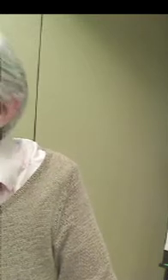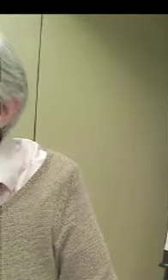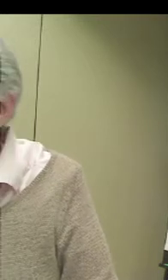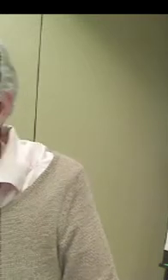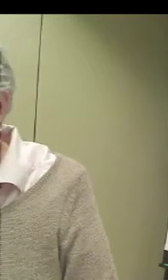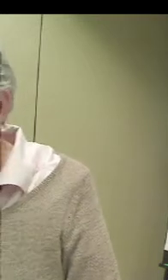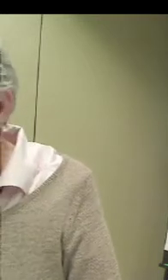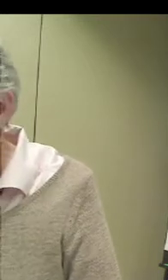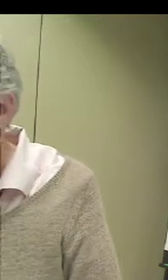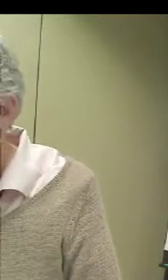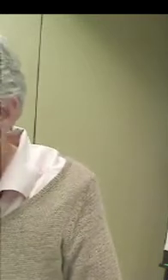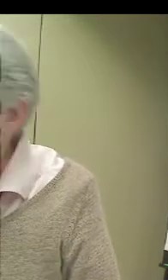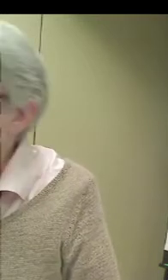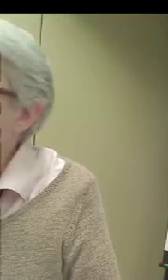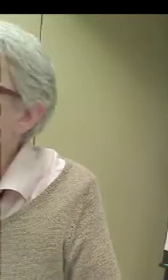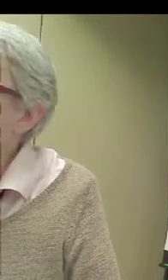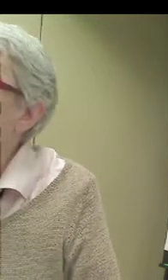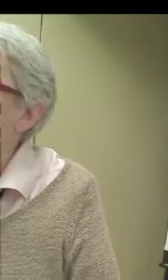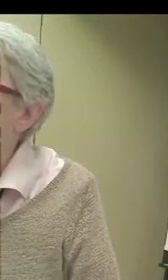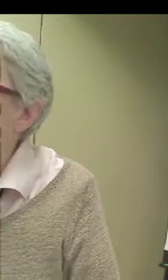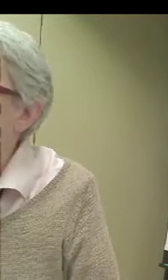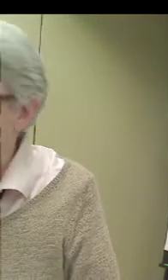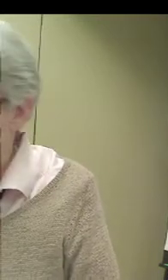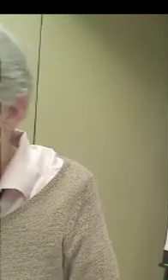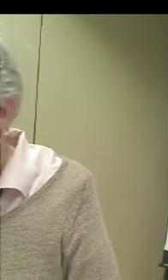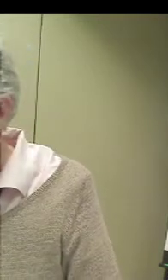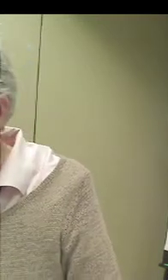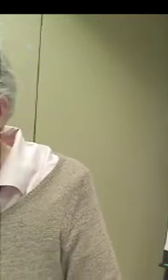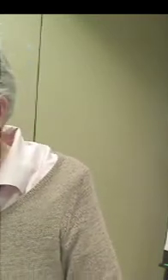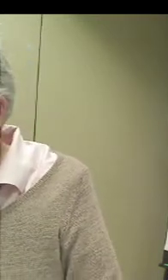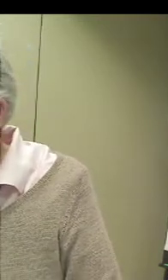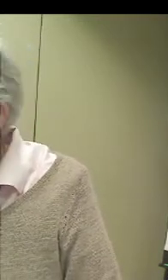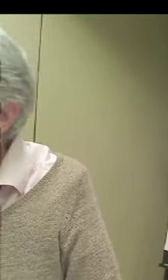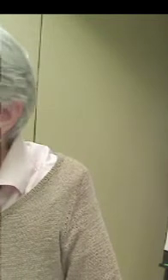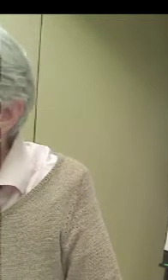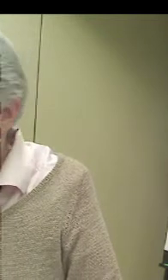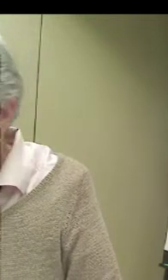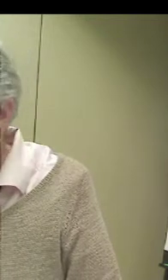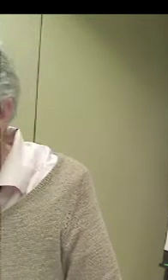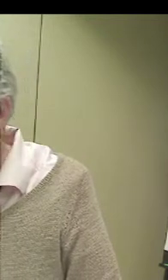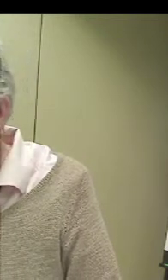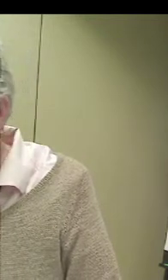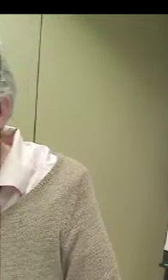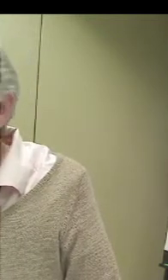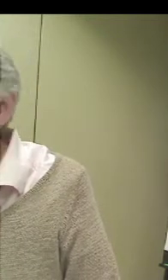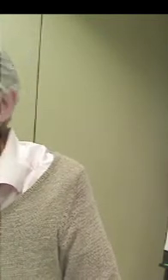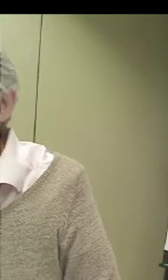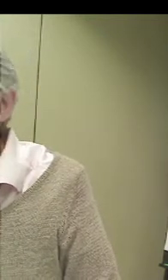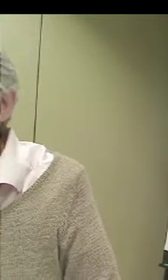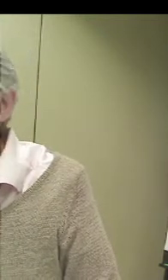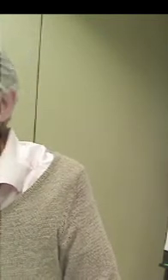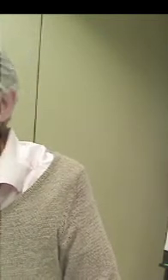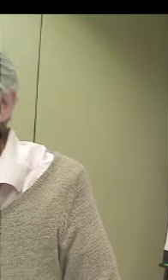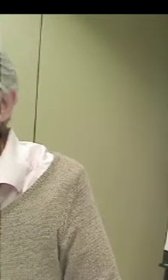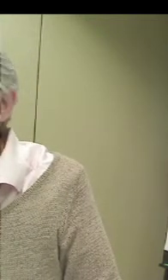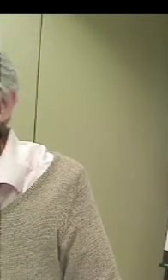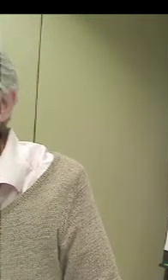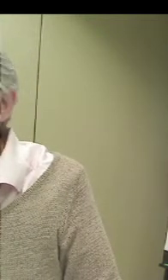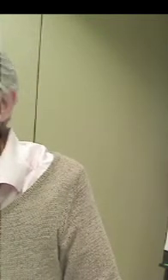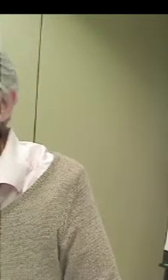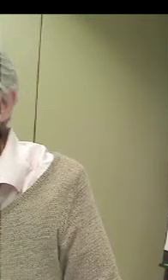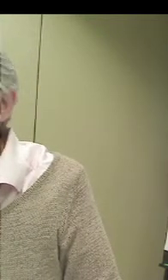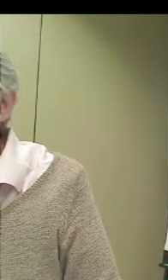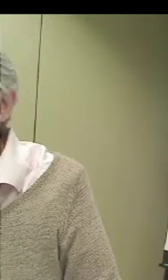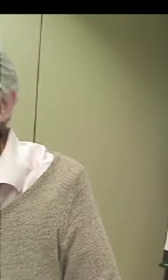observations and exchanges for hearing staff and visitors. Then art signs morphs into a bilingual tour